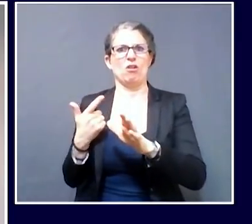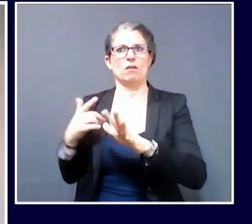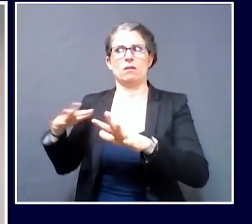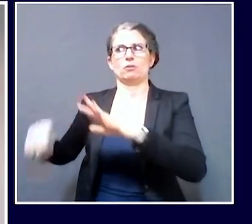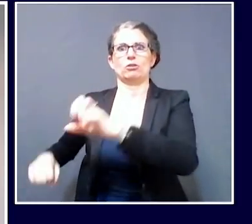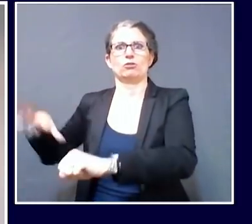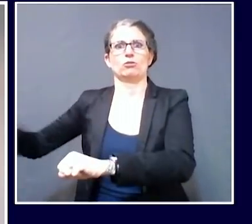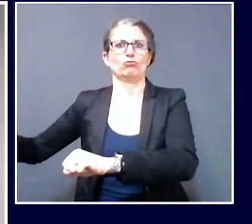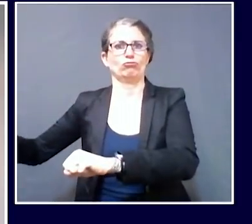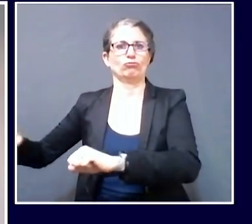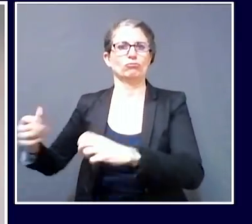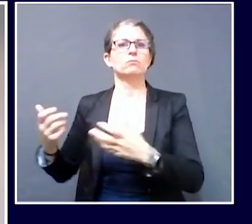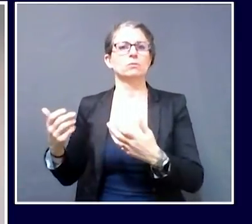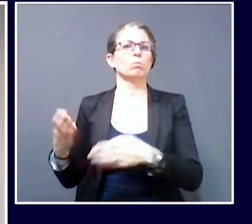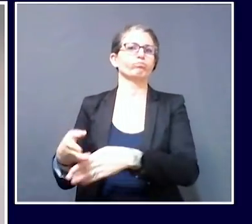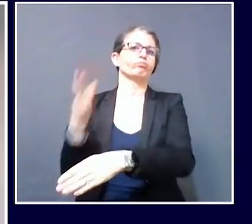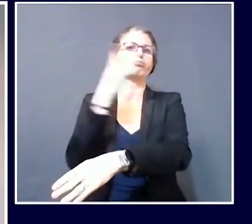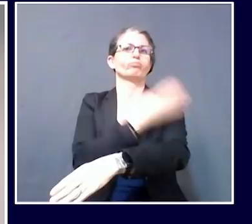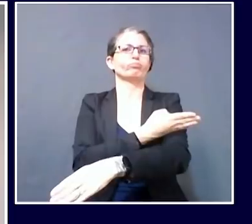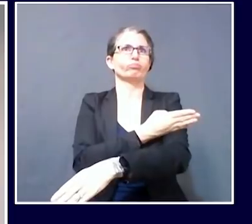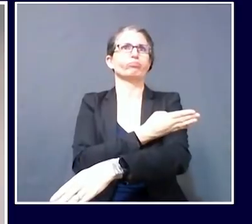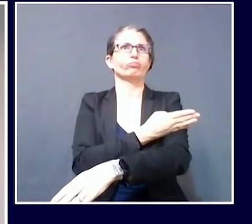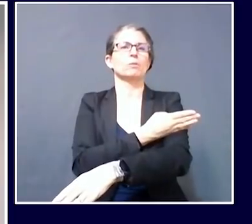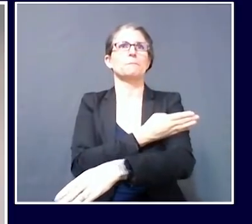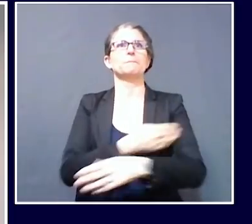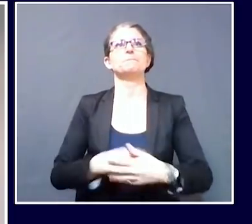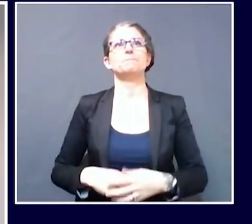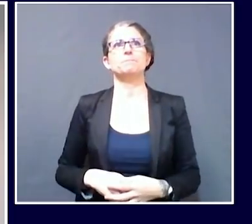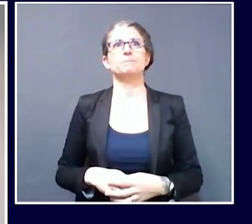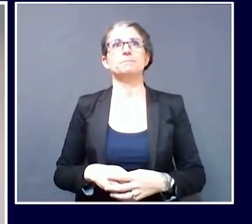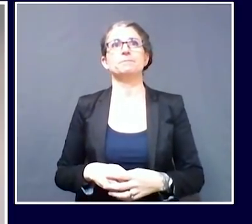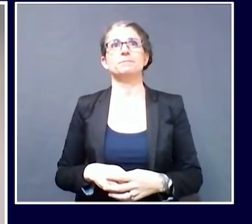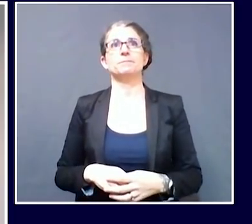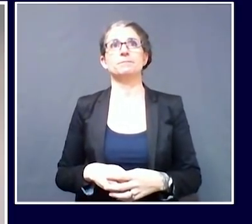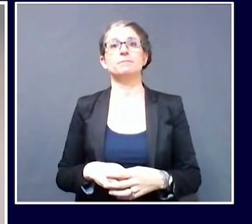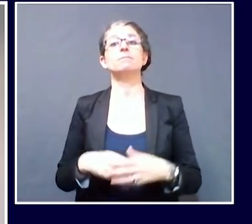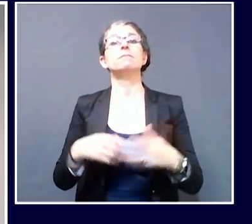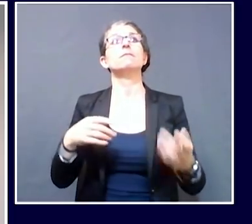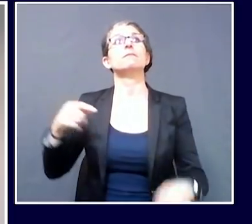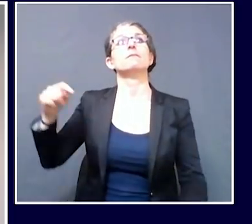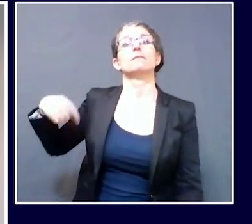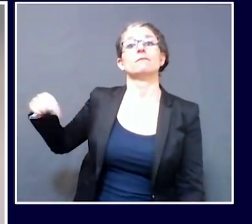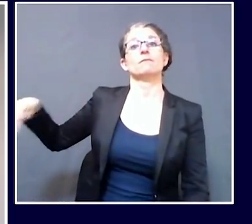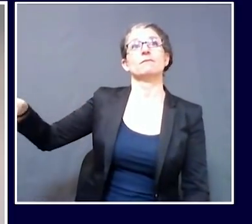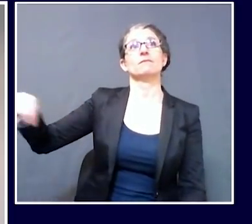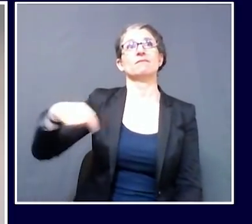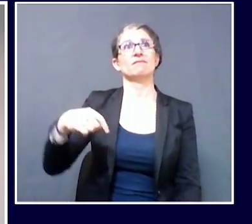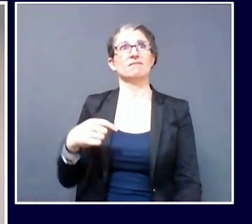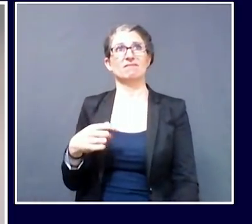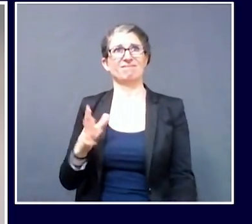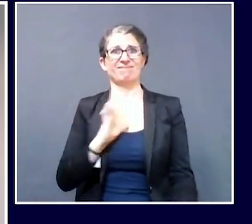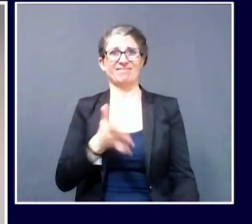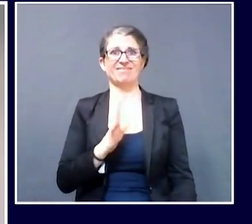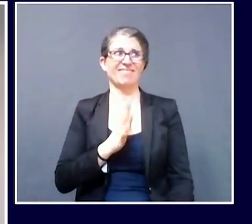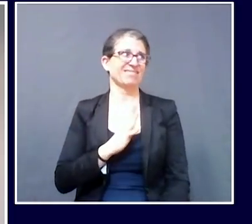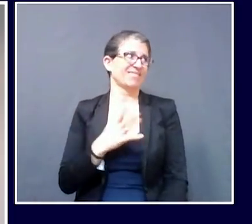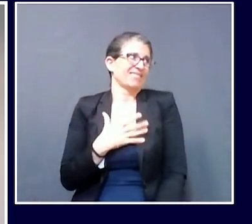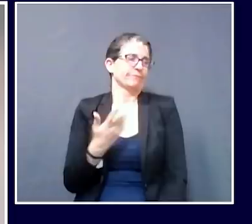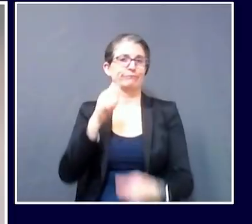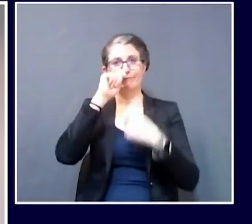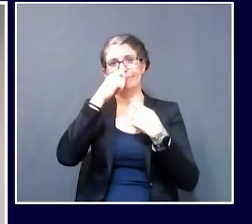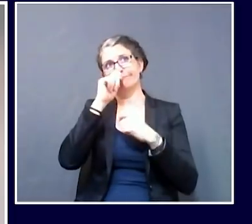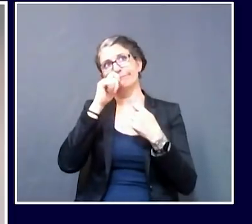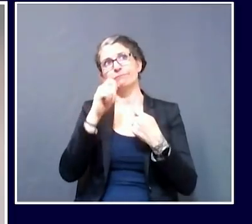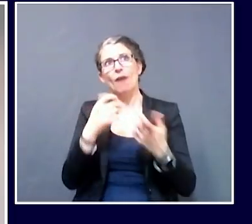time of testing, they will eventually fall into that 80 to 85% who do develop symptoms. It